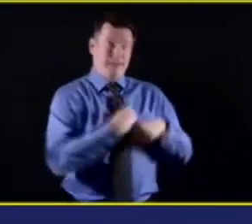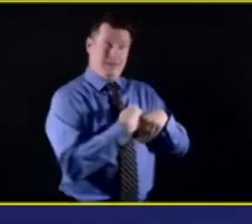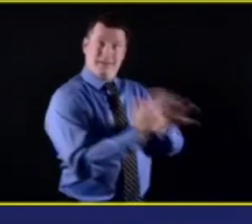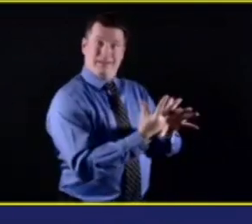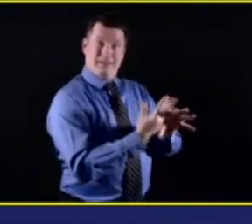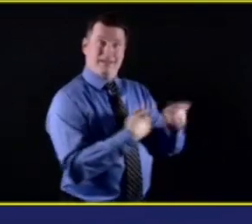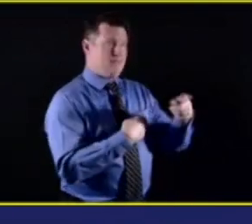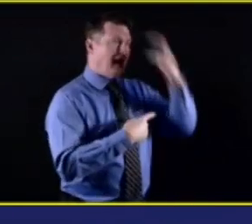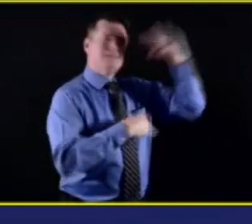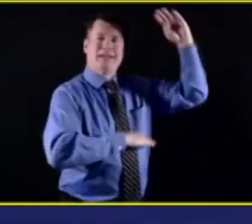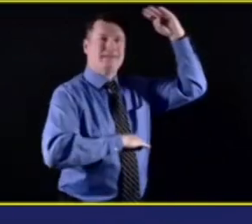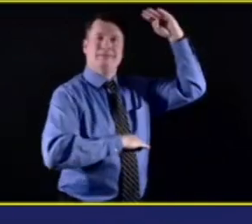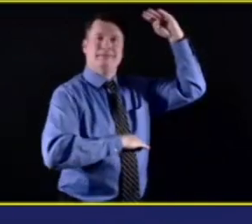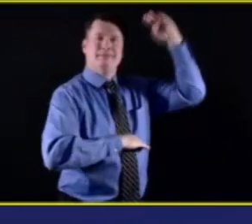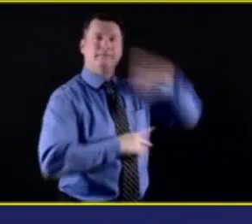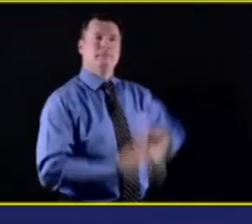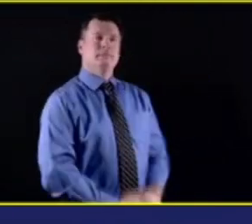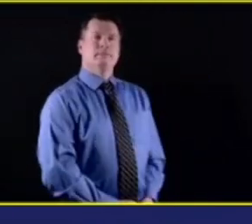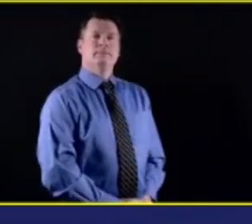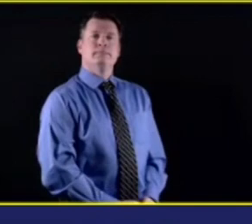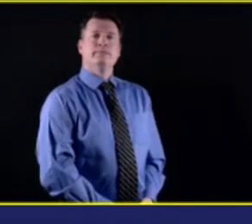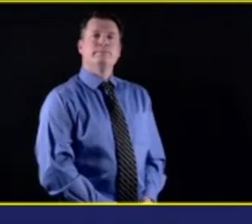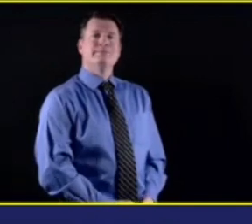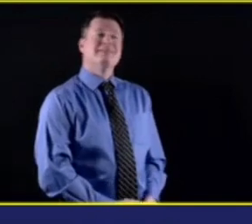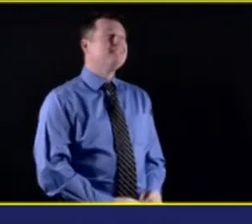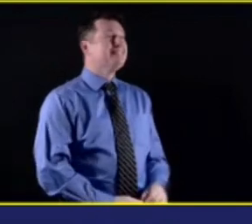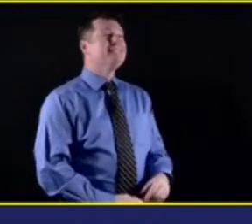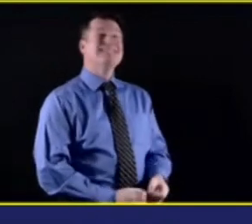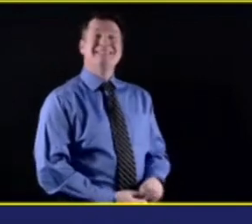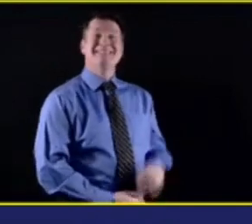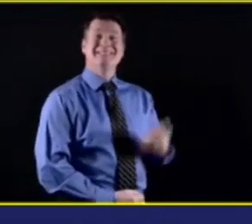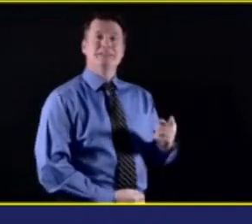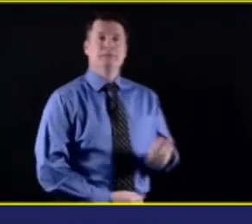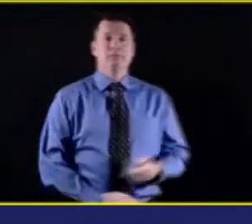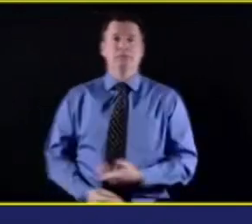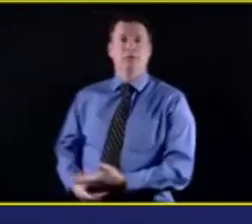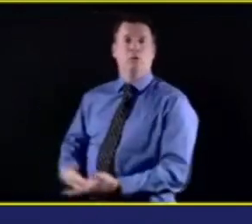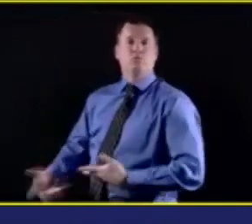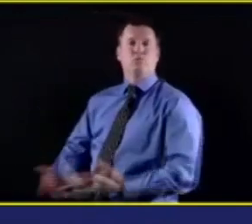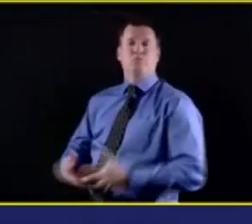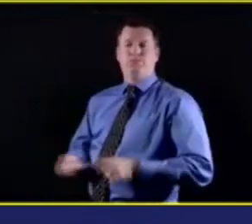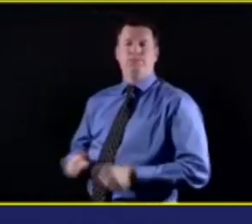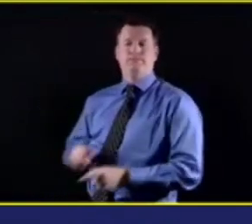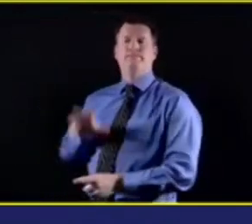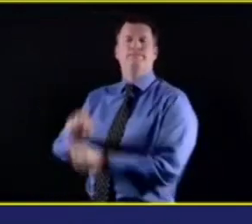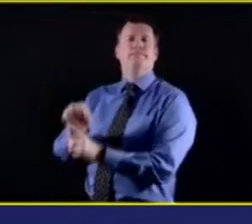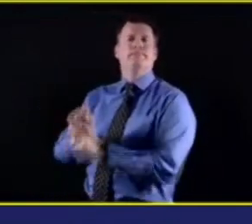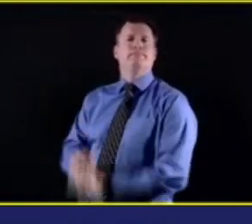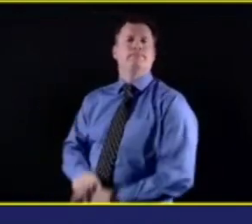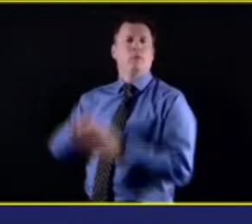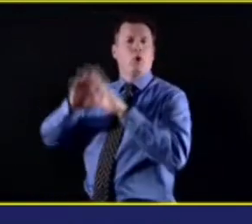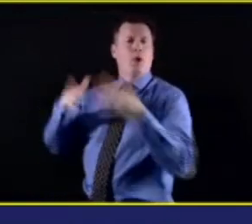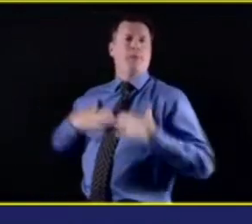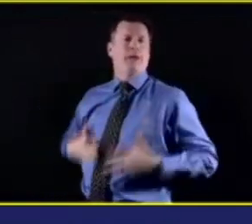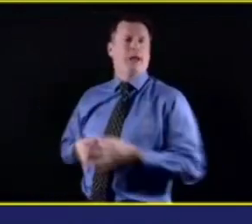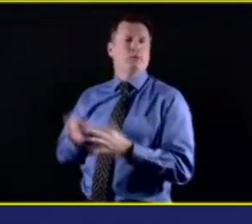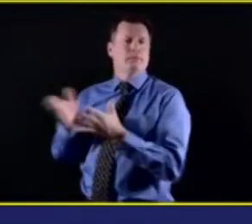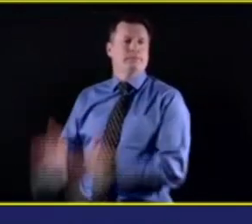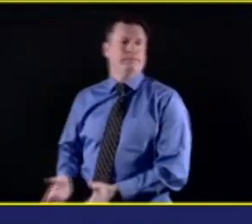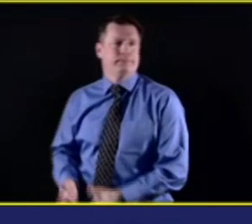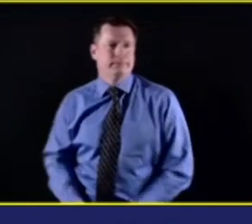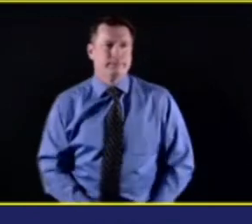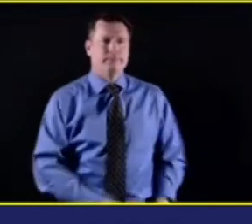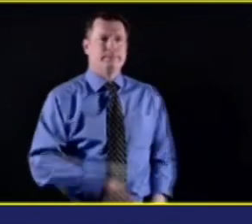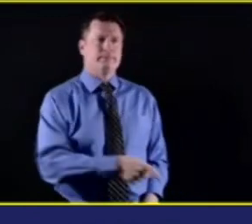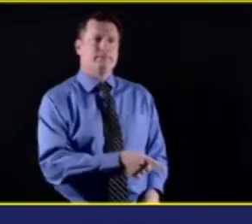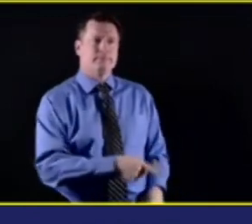see the person. And so you might want to ask, I think, more in-depth questions or more follow-up questions or different questions